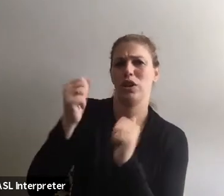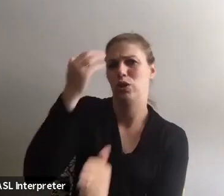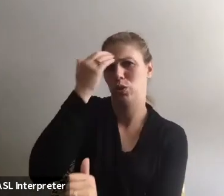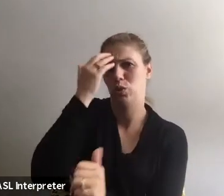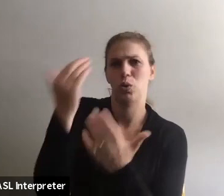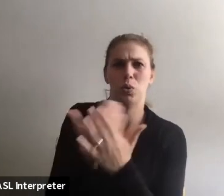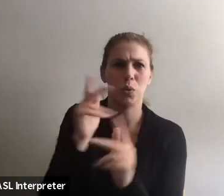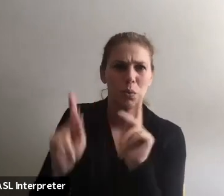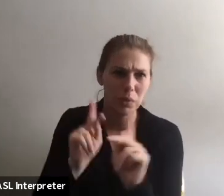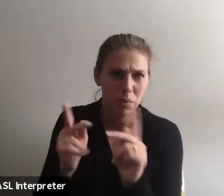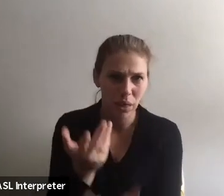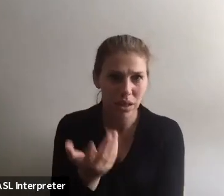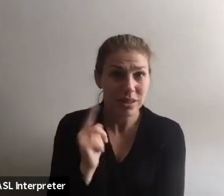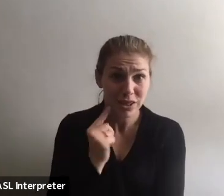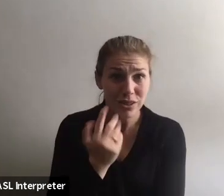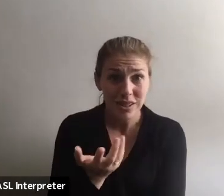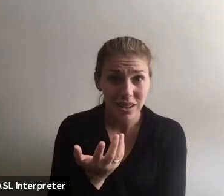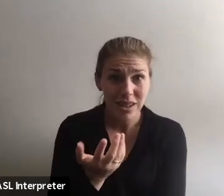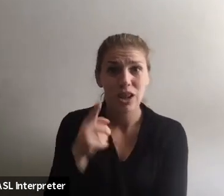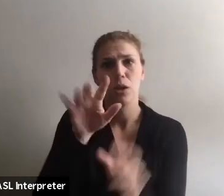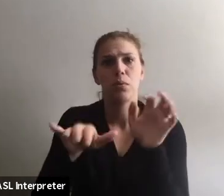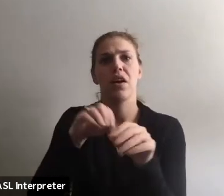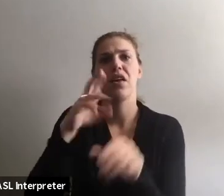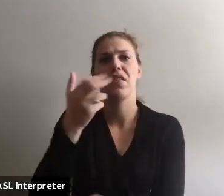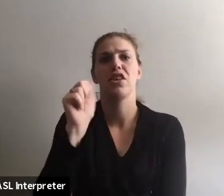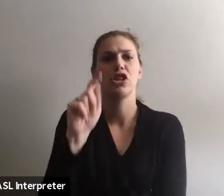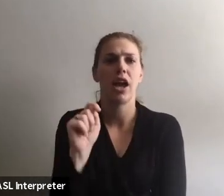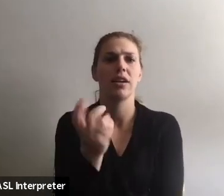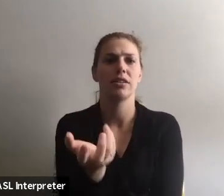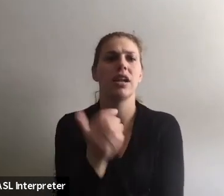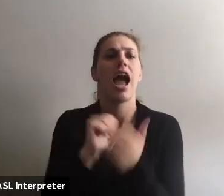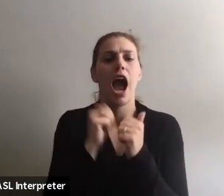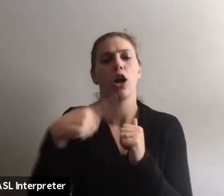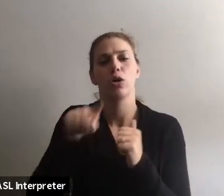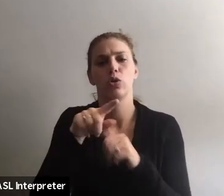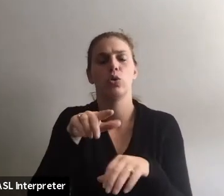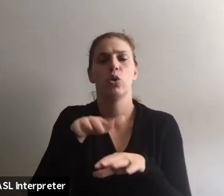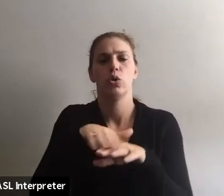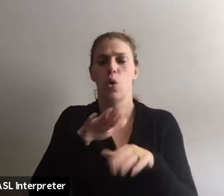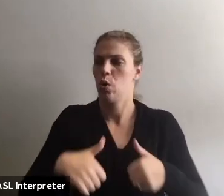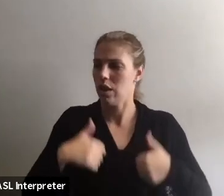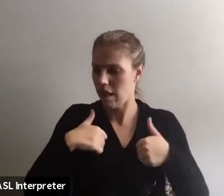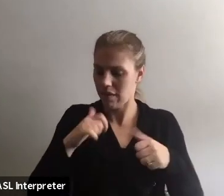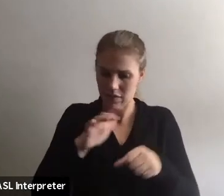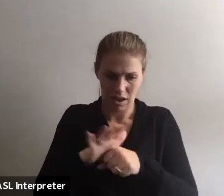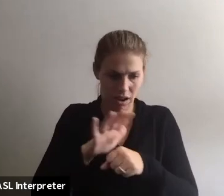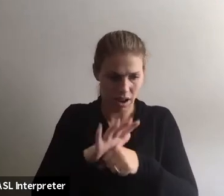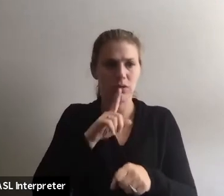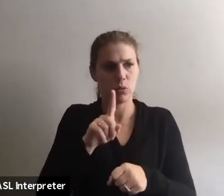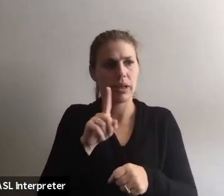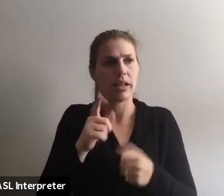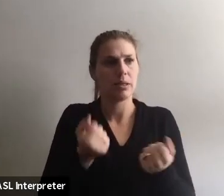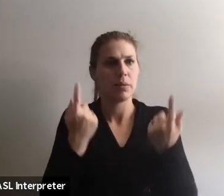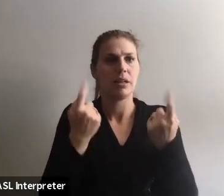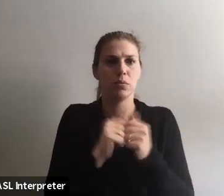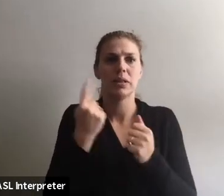new people? Seriously? Will you put that in the chat box? How do you slow down your life enough to spend time